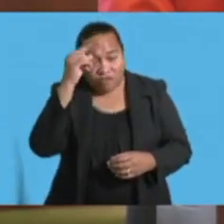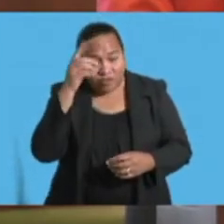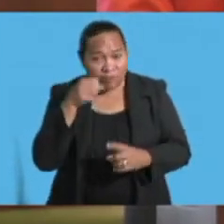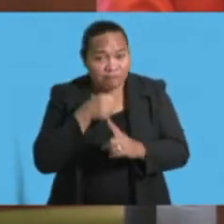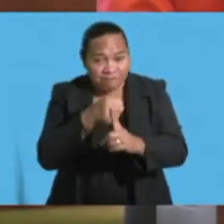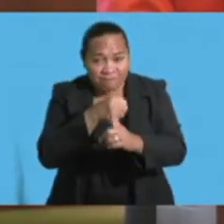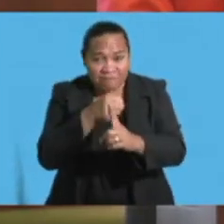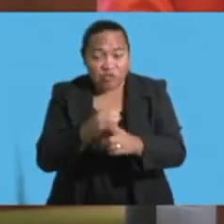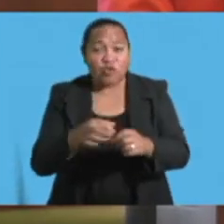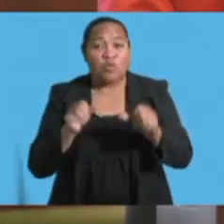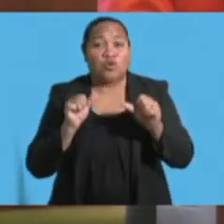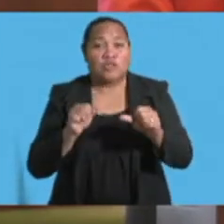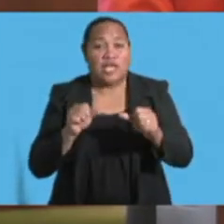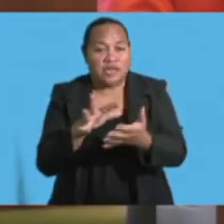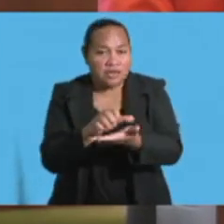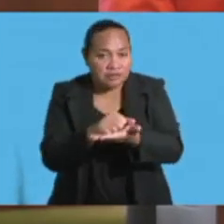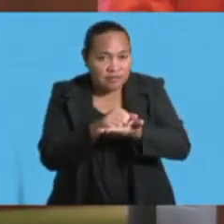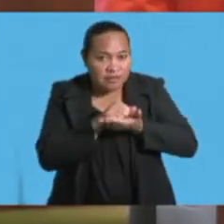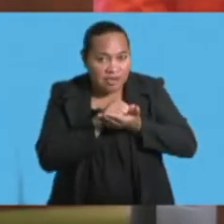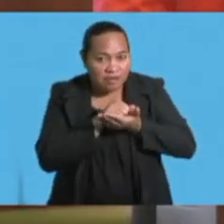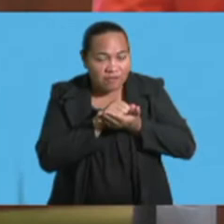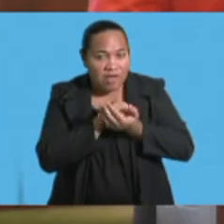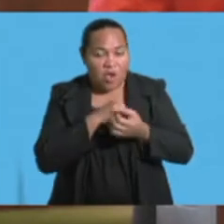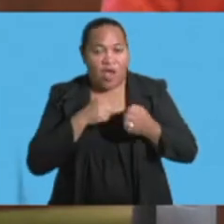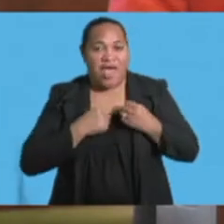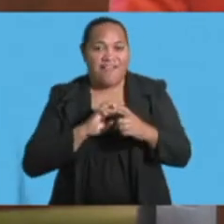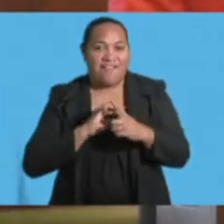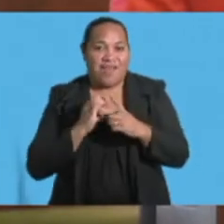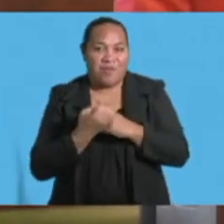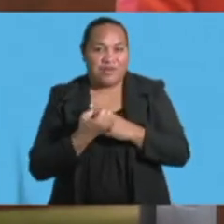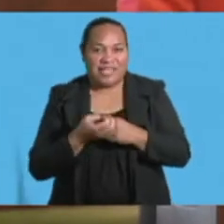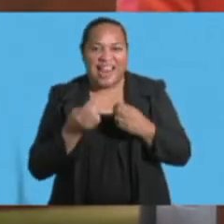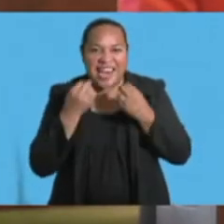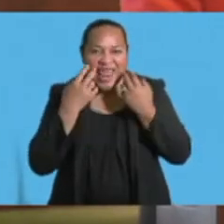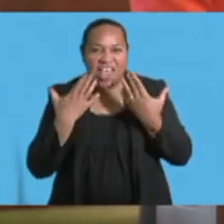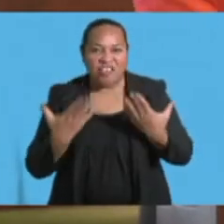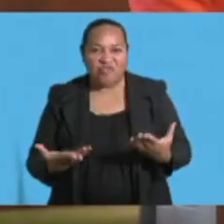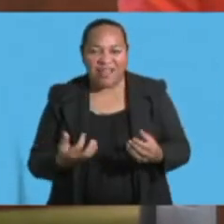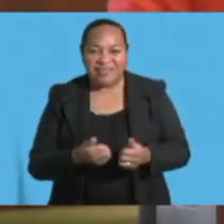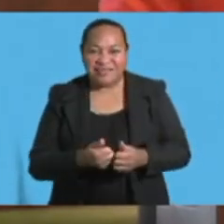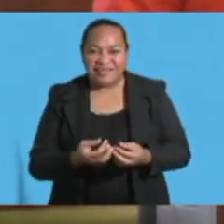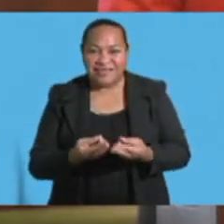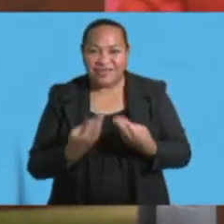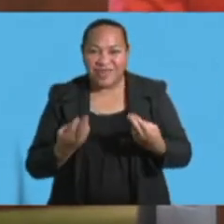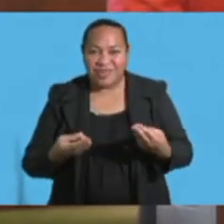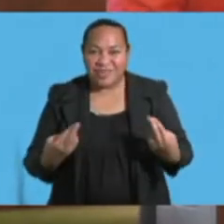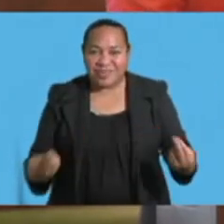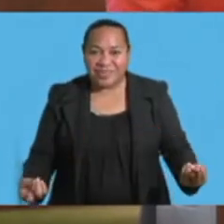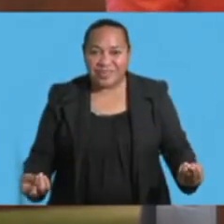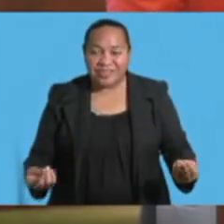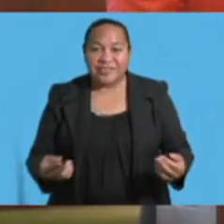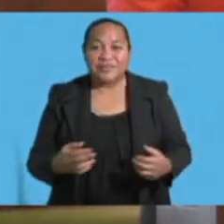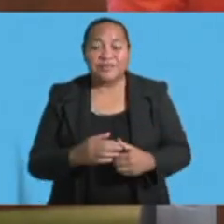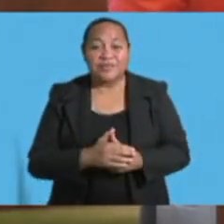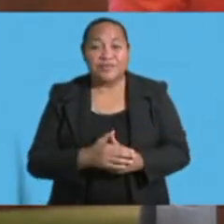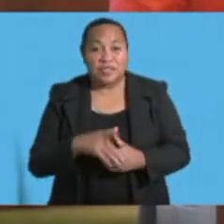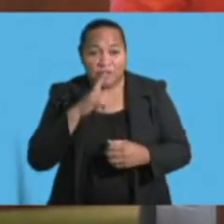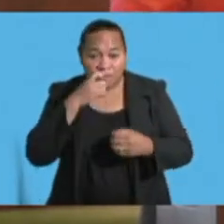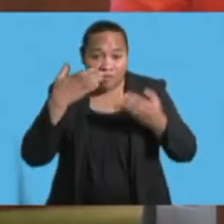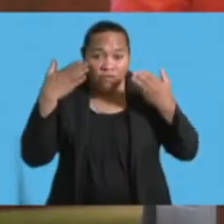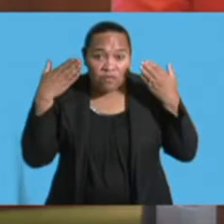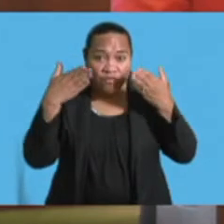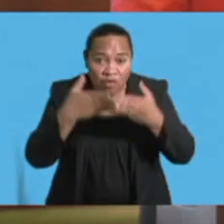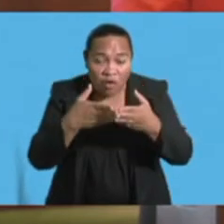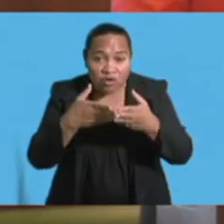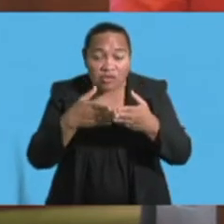protect and conserve our environment and its natural assets. The Ministry will focus on showcasing the all-important